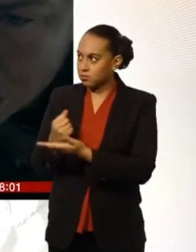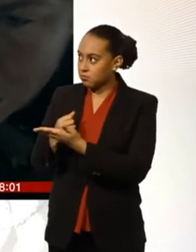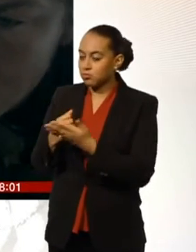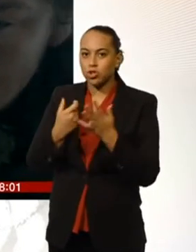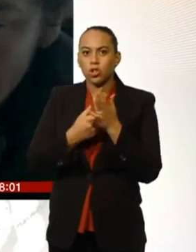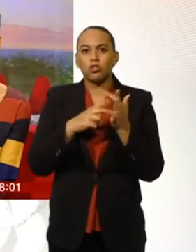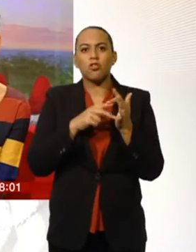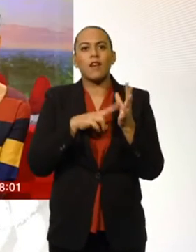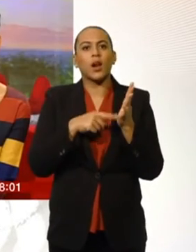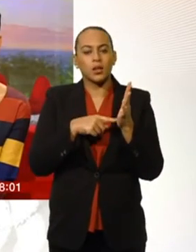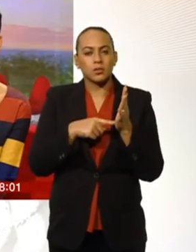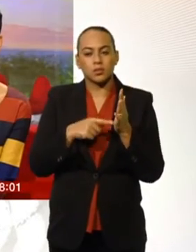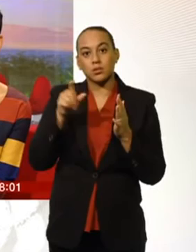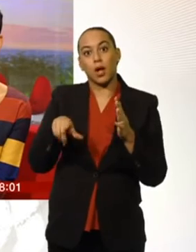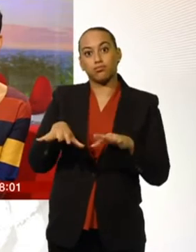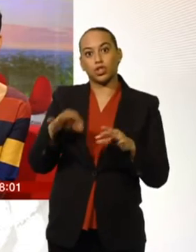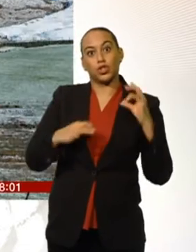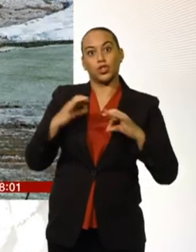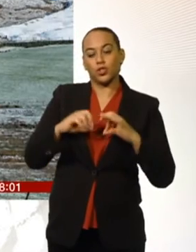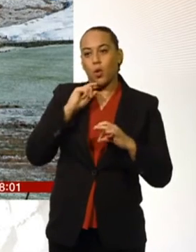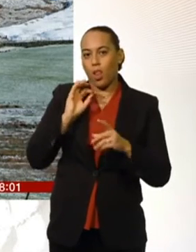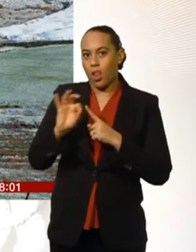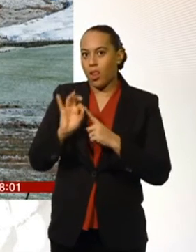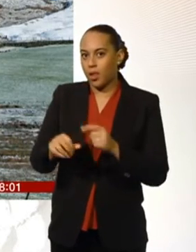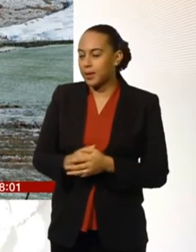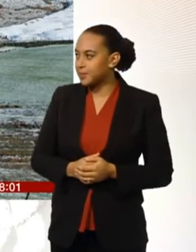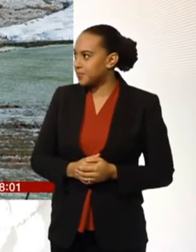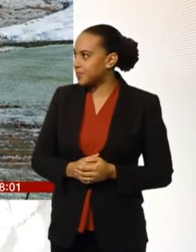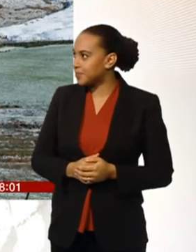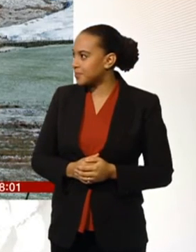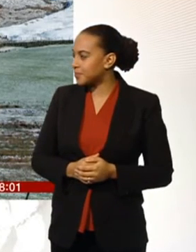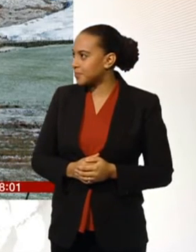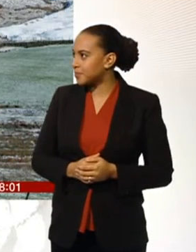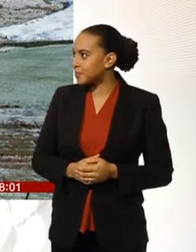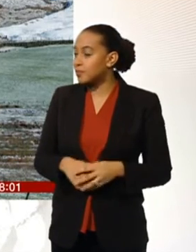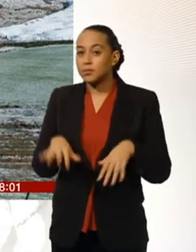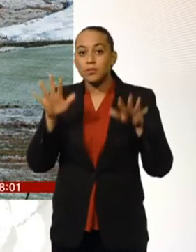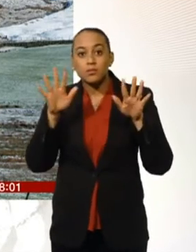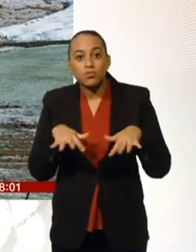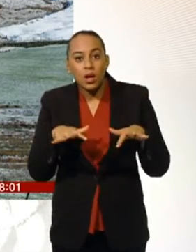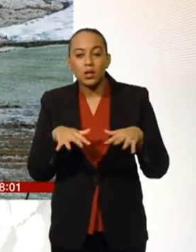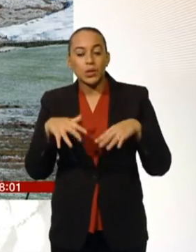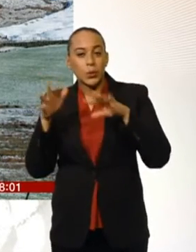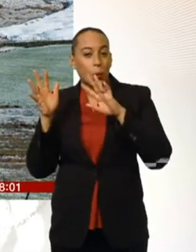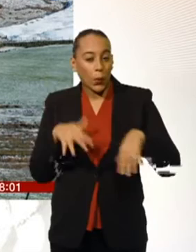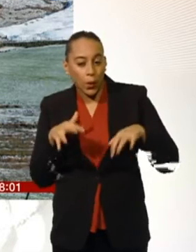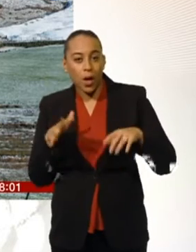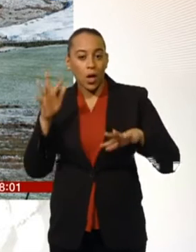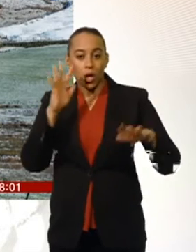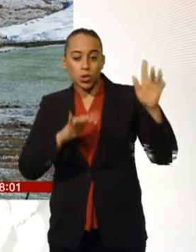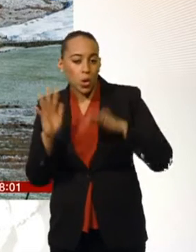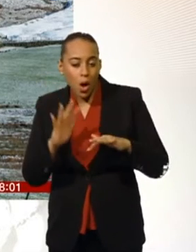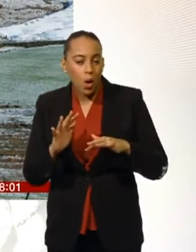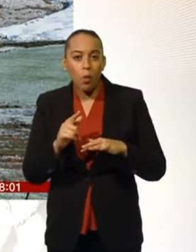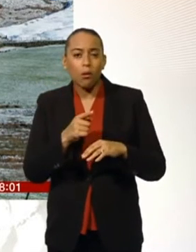is going to join us. And Matt, how's the weather for us? Good morning. We've got some rain, sleet, even a bit of snow around this morning. If you haven't got any of them,